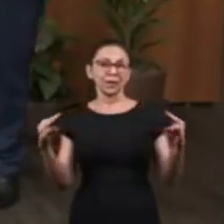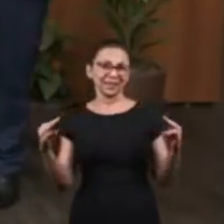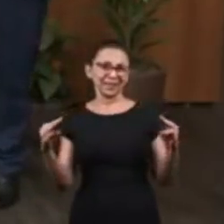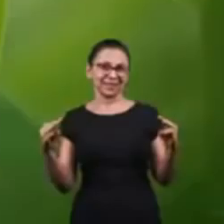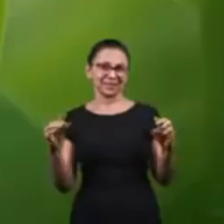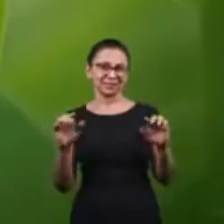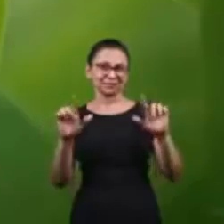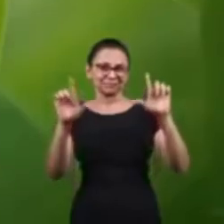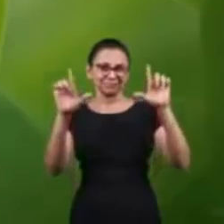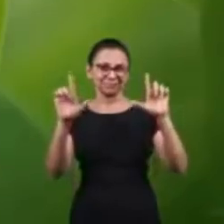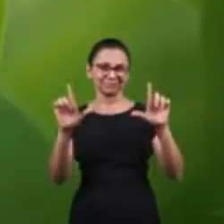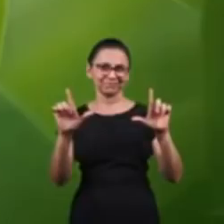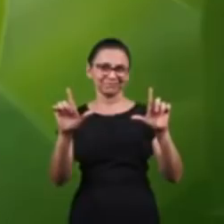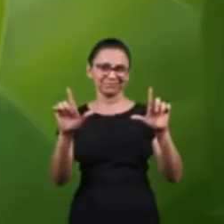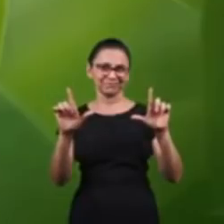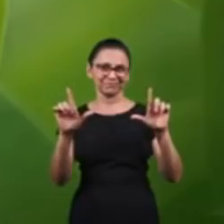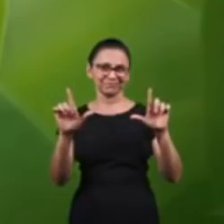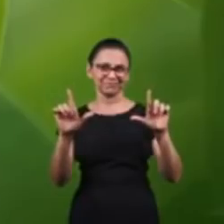Manaim.